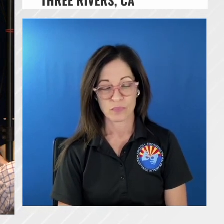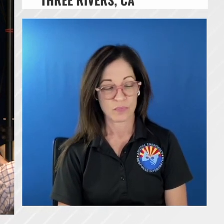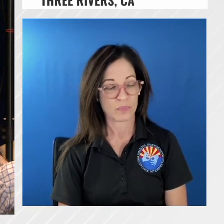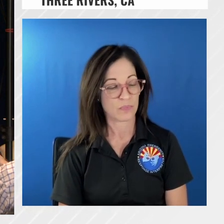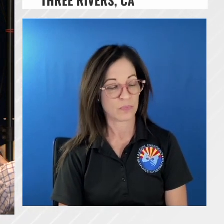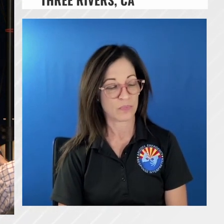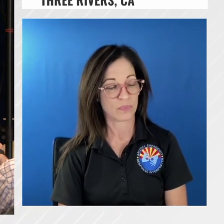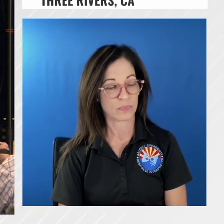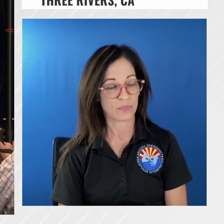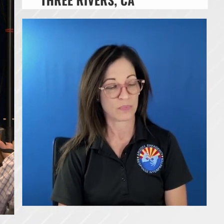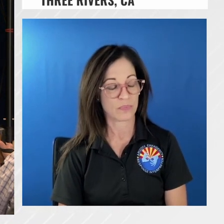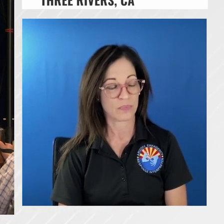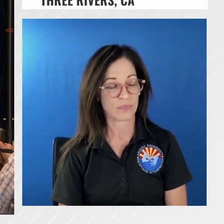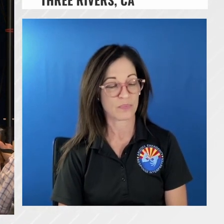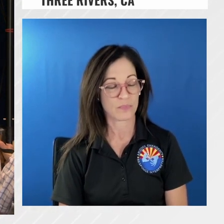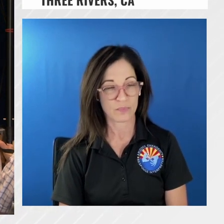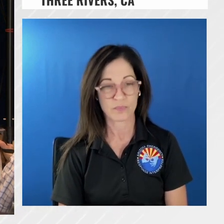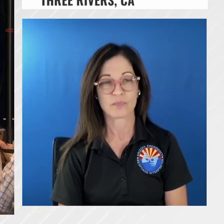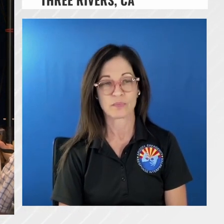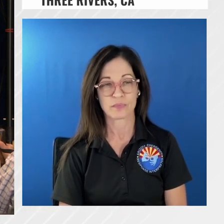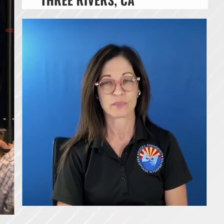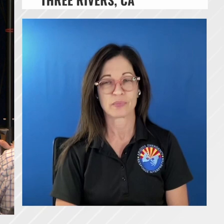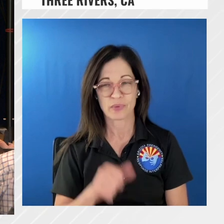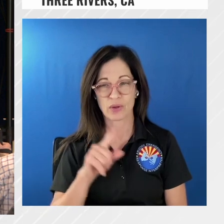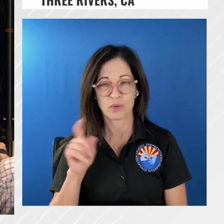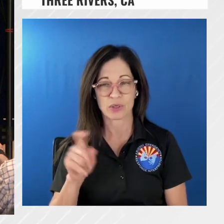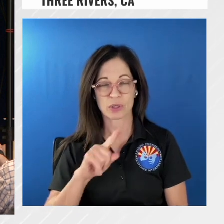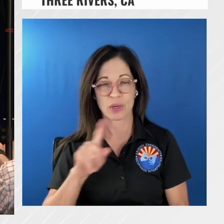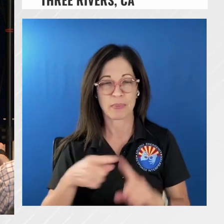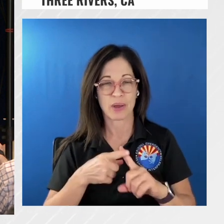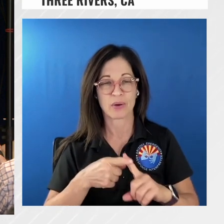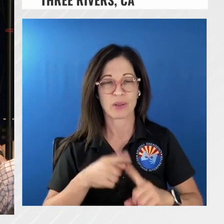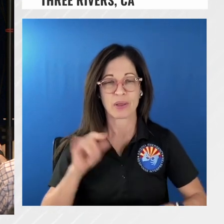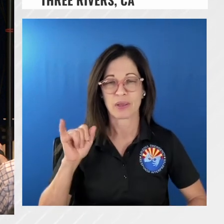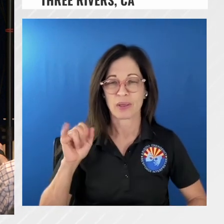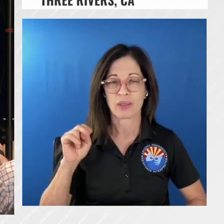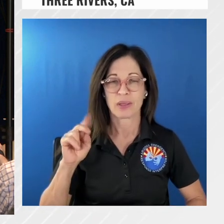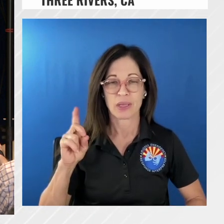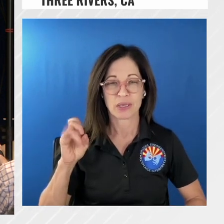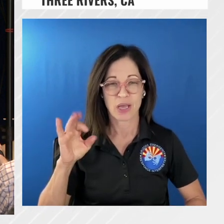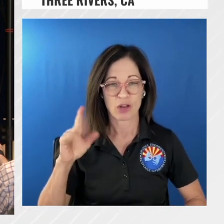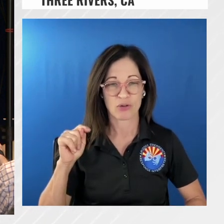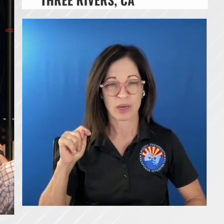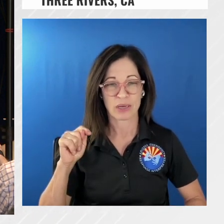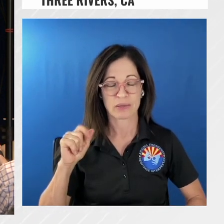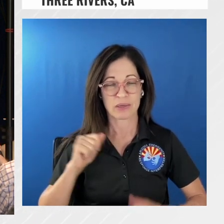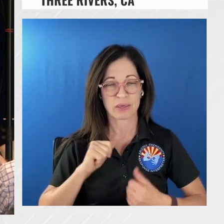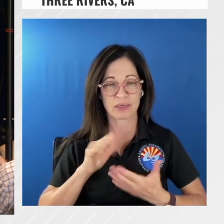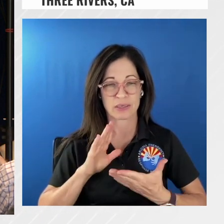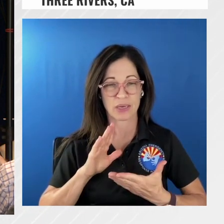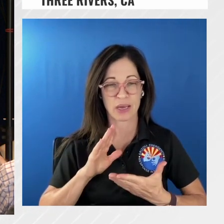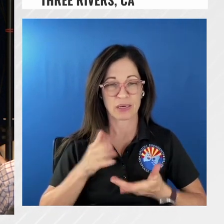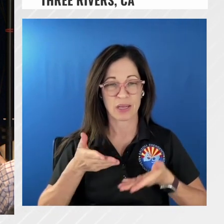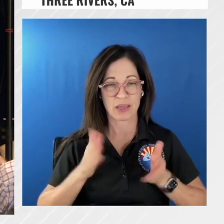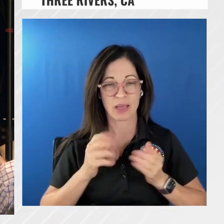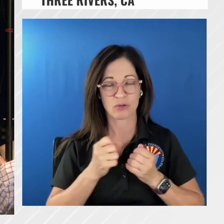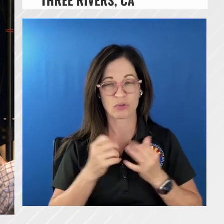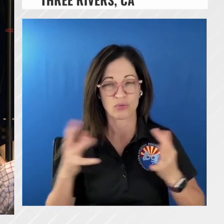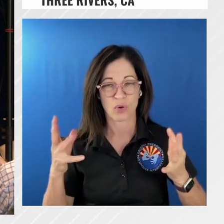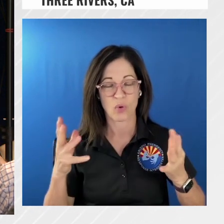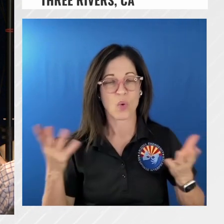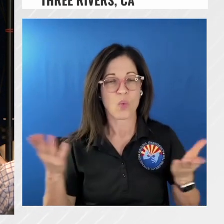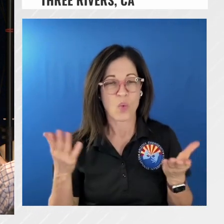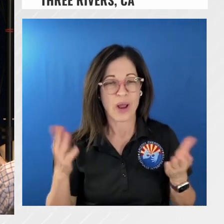a question about uh indirect attack will allow it to grow what acreage will the need be to reach containment